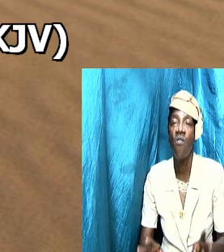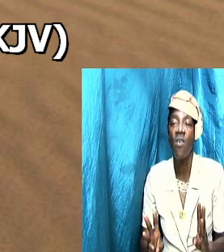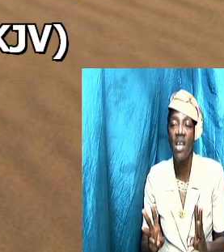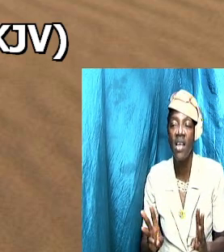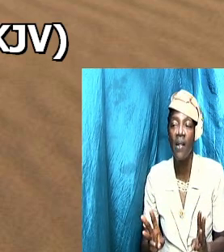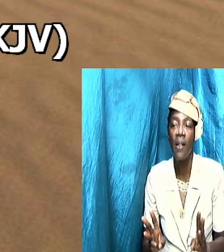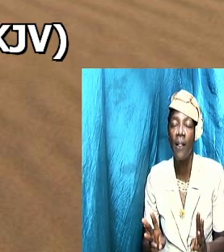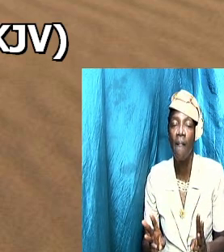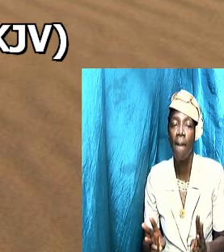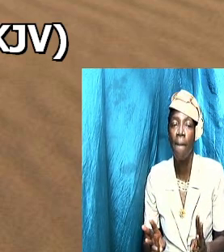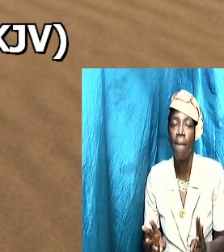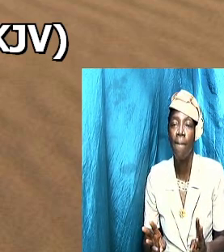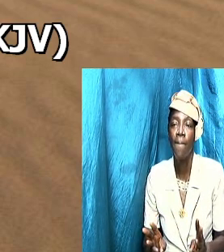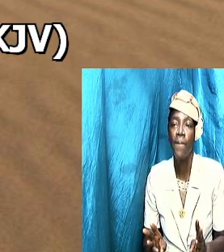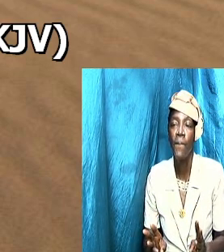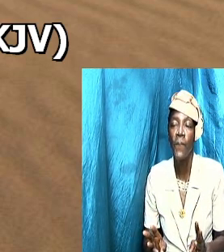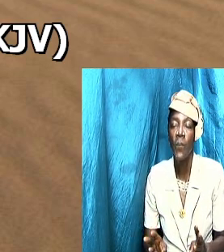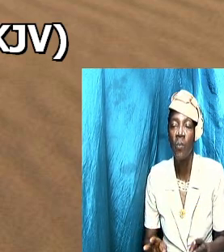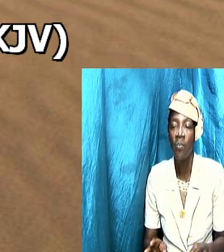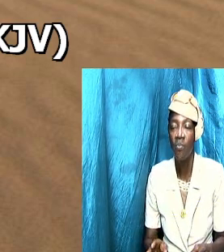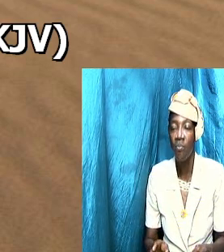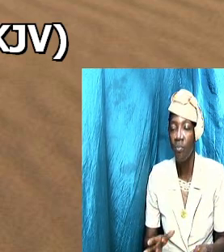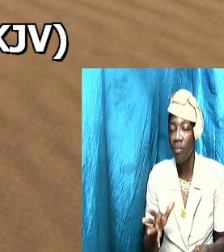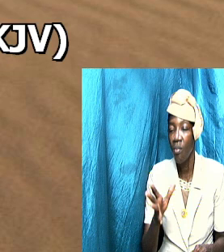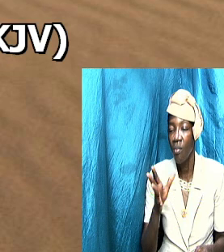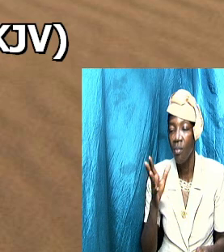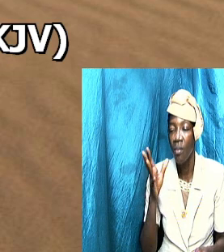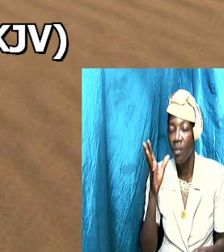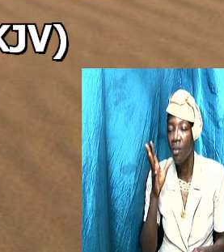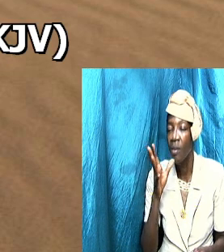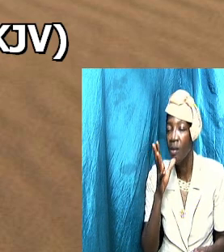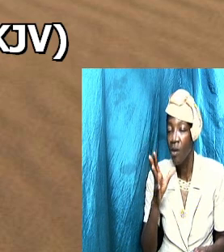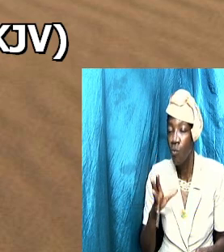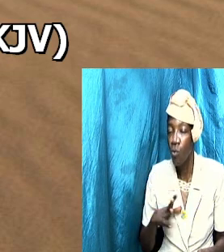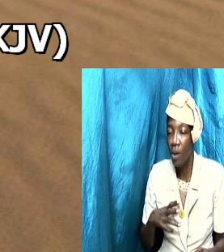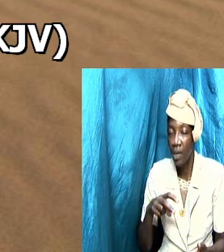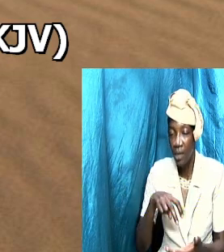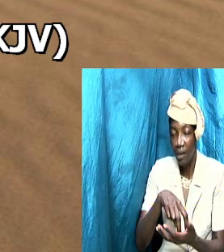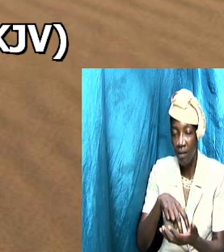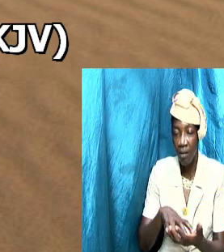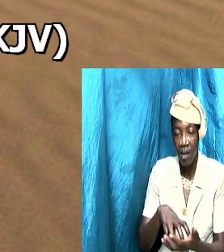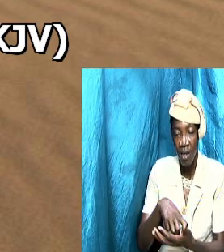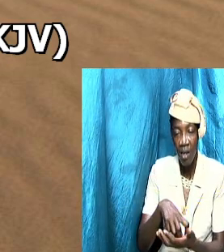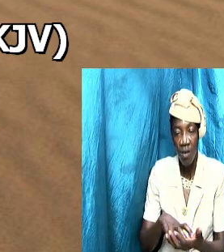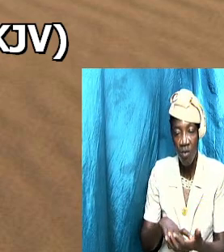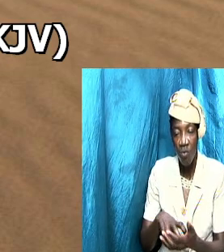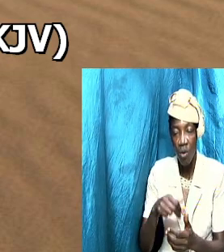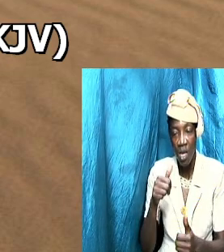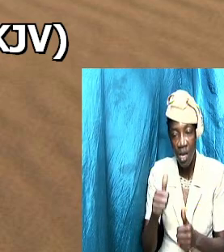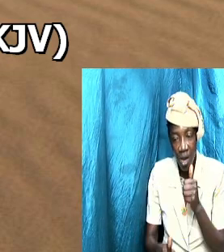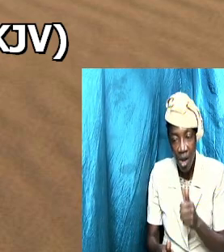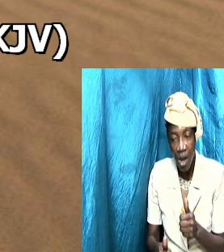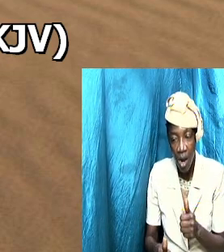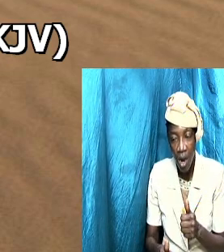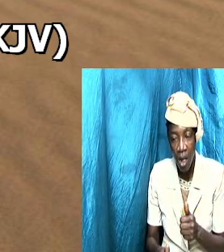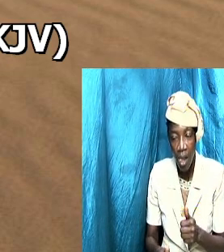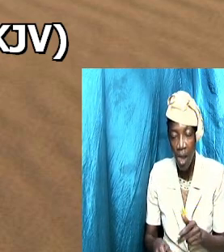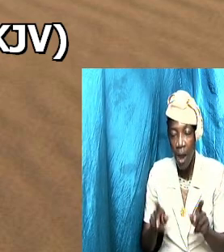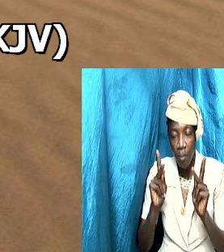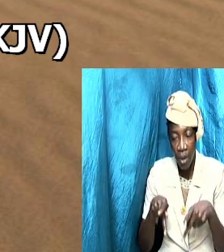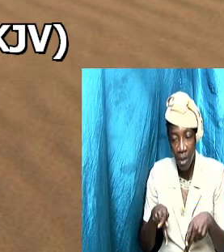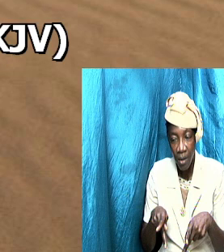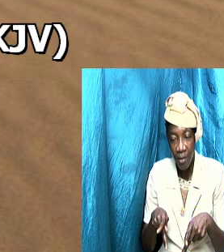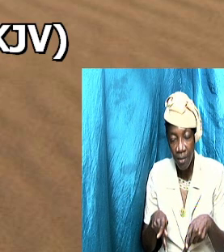she is also the weaker vessel men and must not be expected to behave and